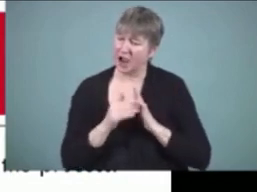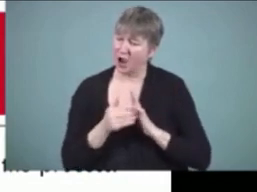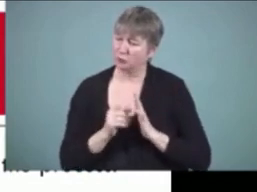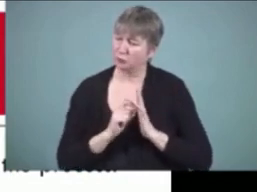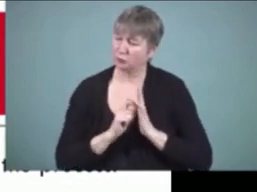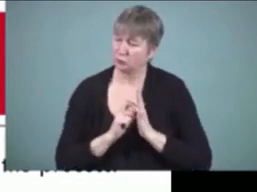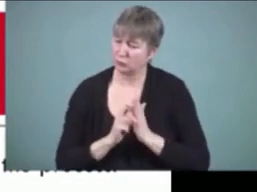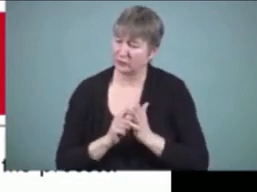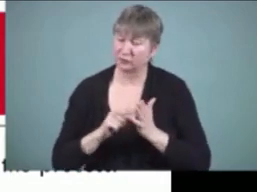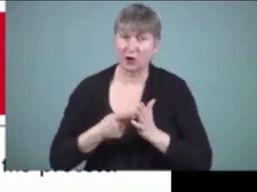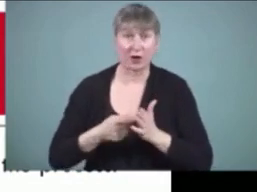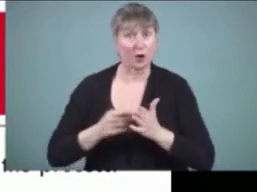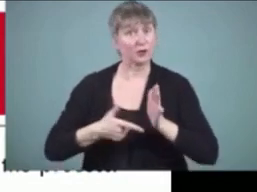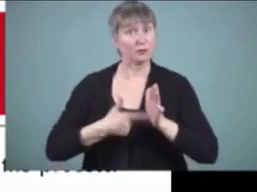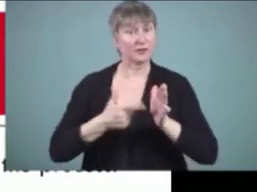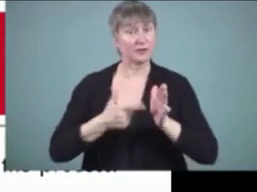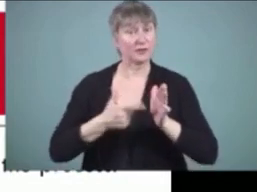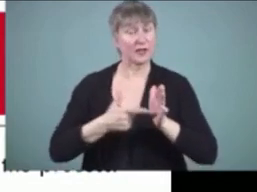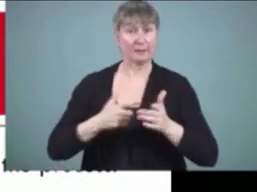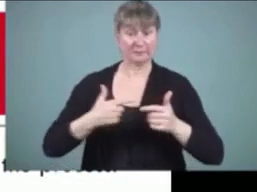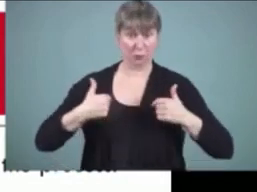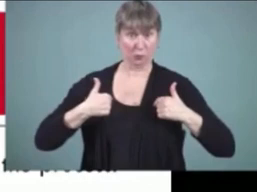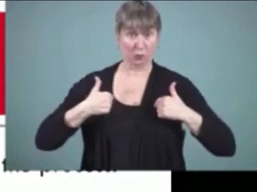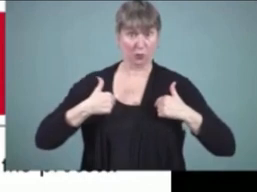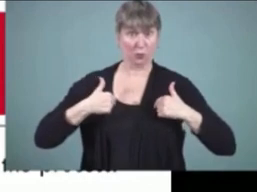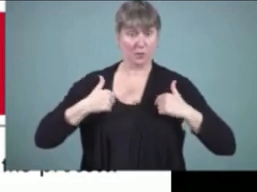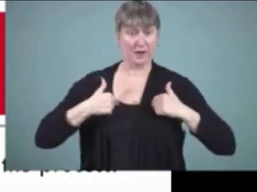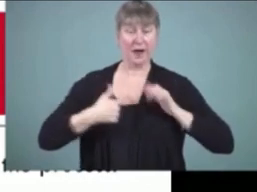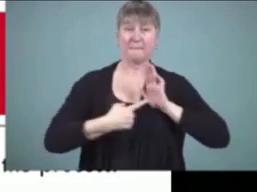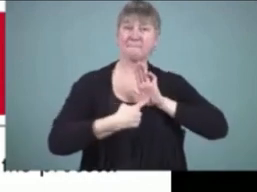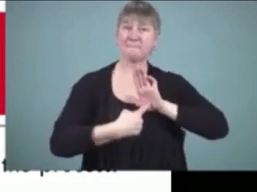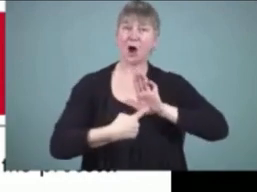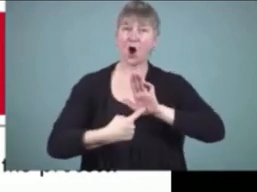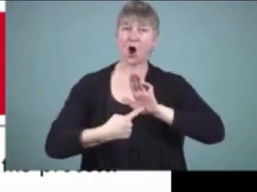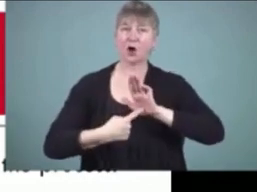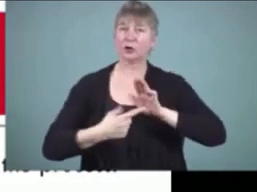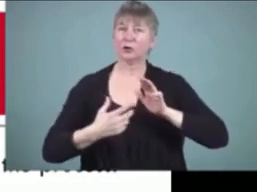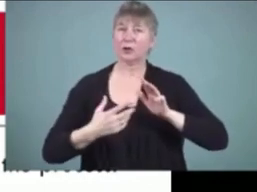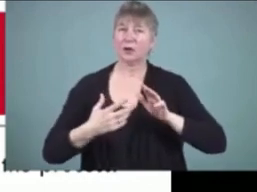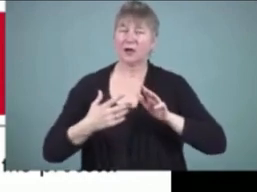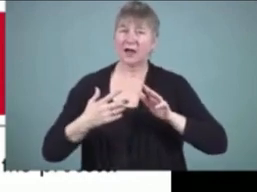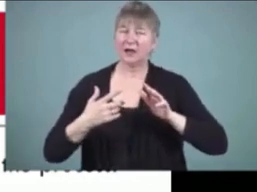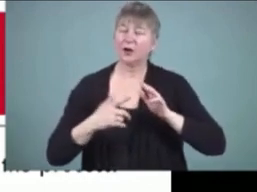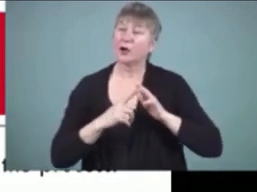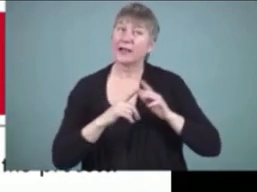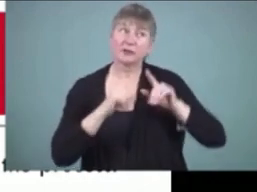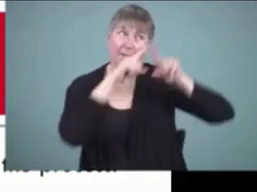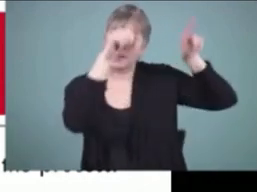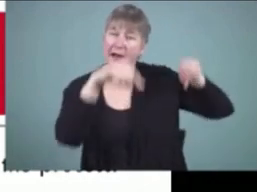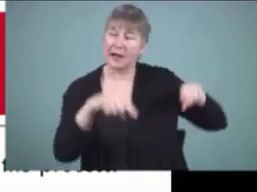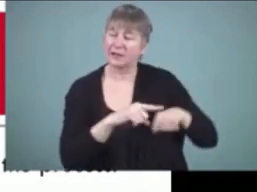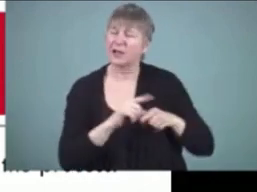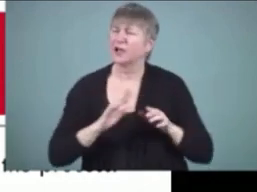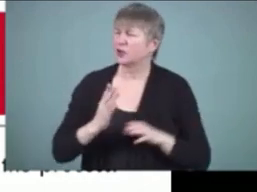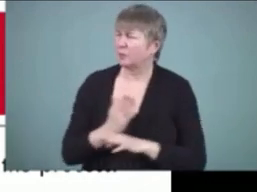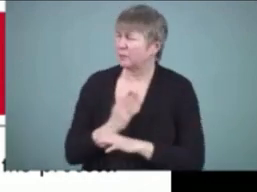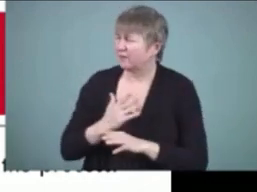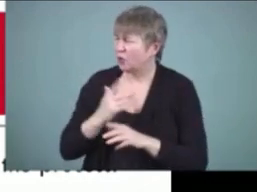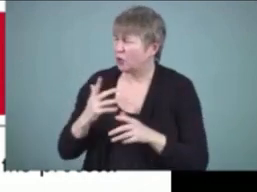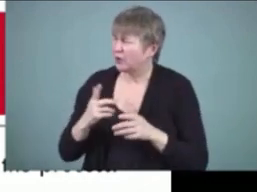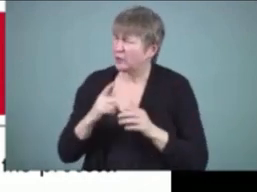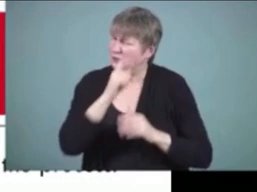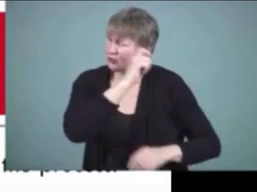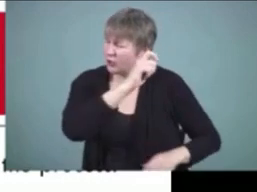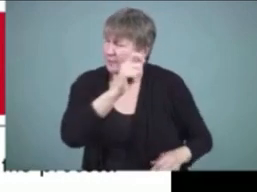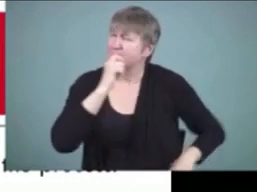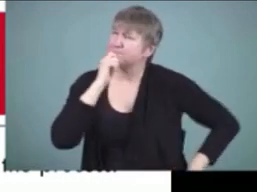modeling some of that allowed we would put a blank page in front of us and we would say okay before i start i want to think about